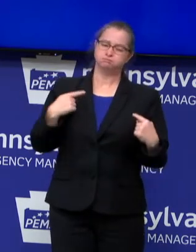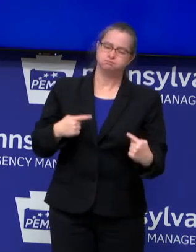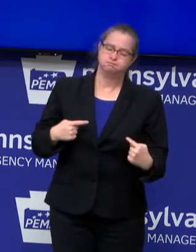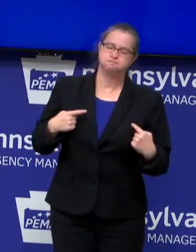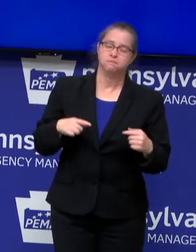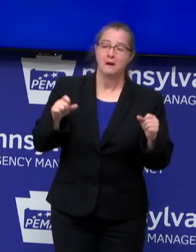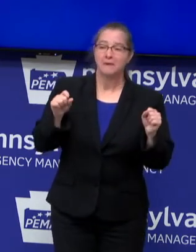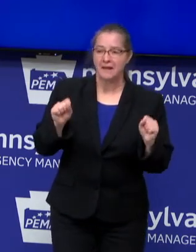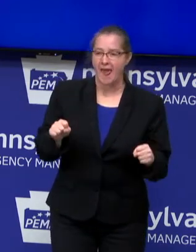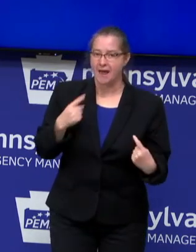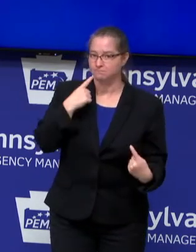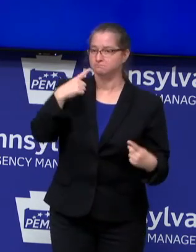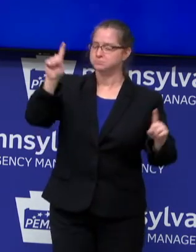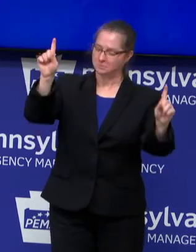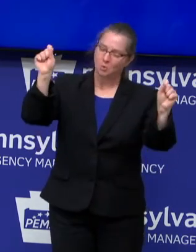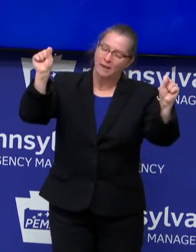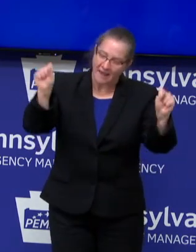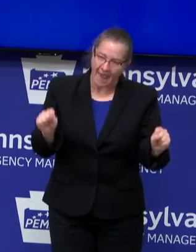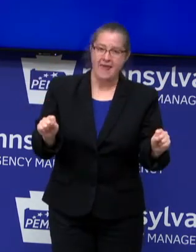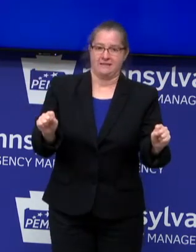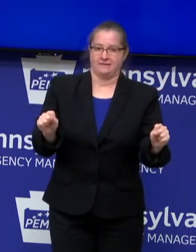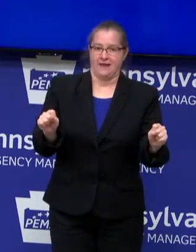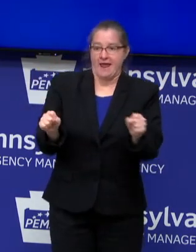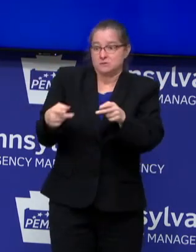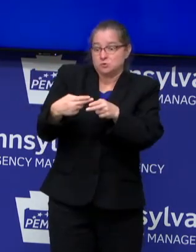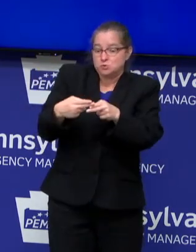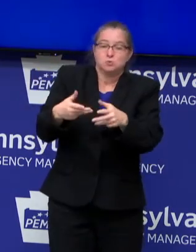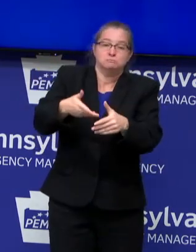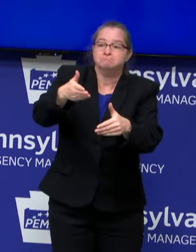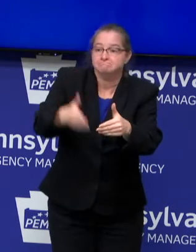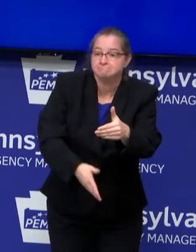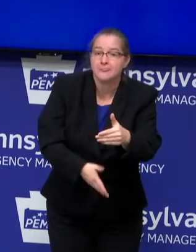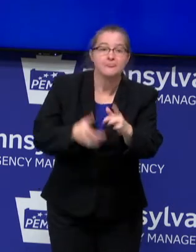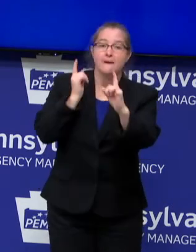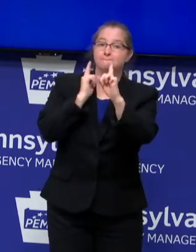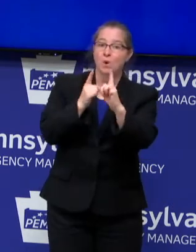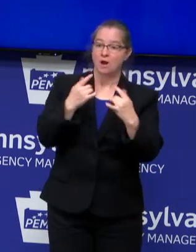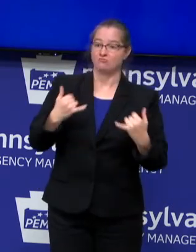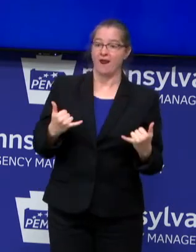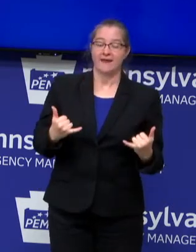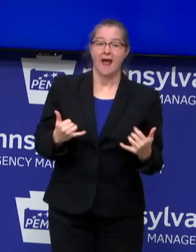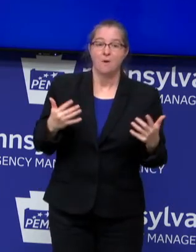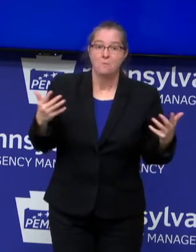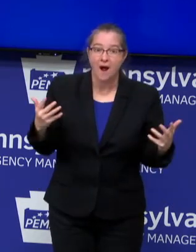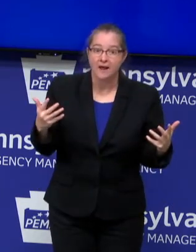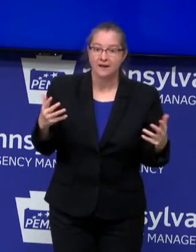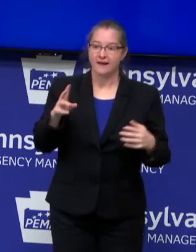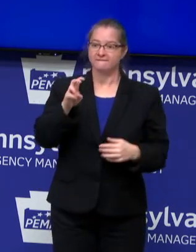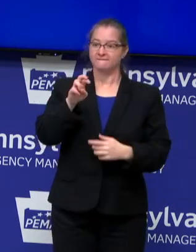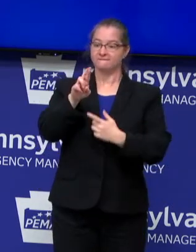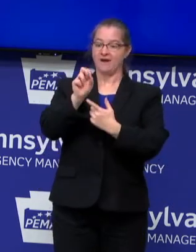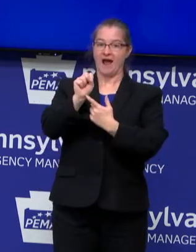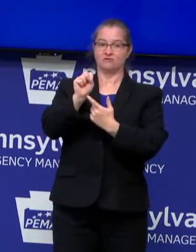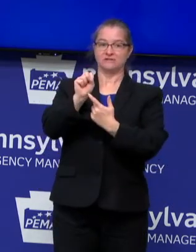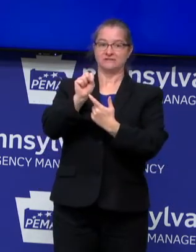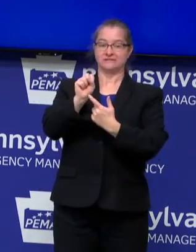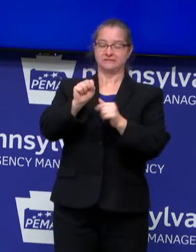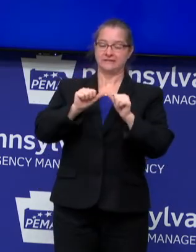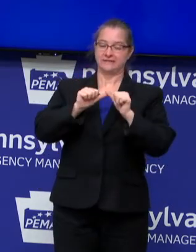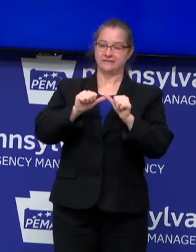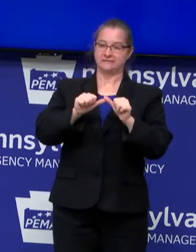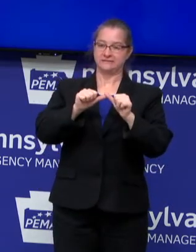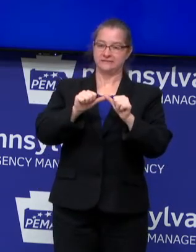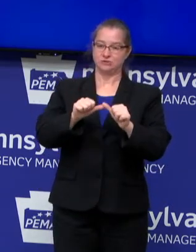And there is light at the end of the tunnel. The point is right now, the problem we're all facing is that this virus continues